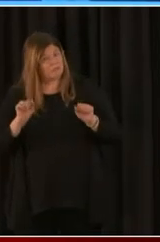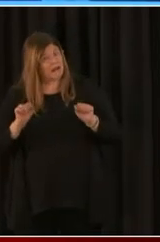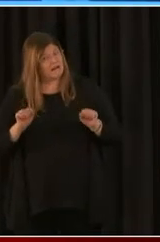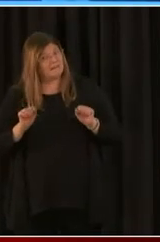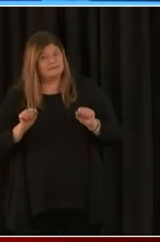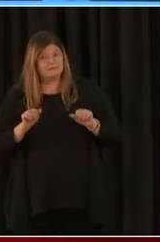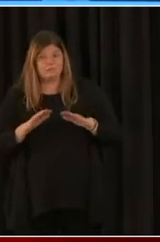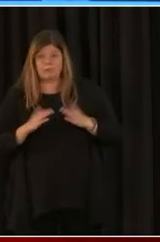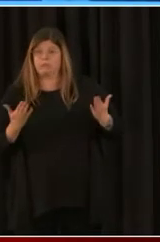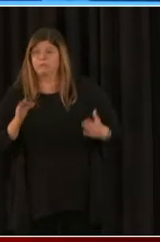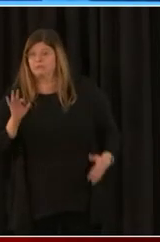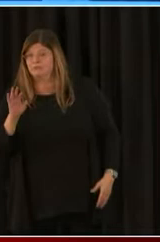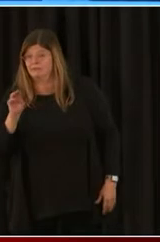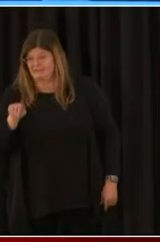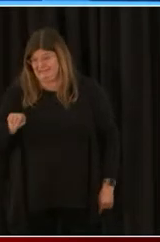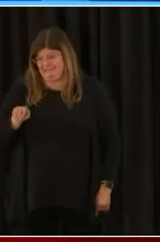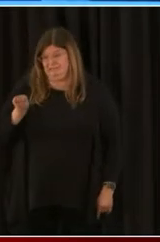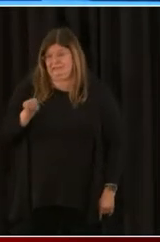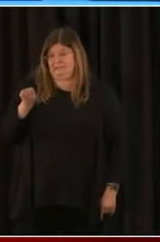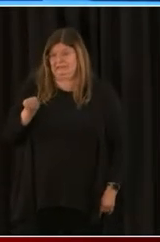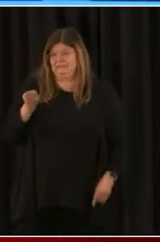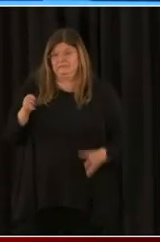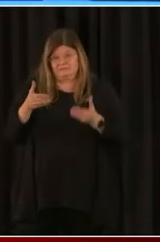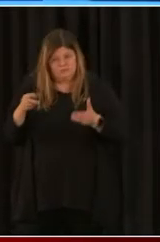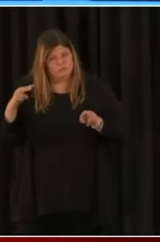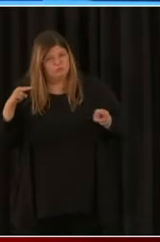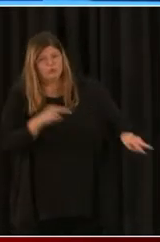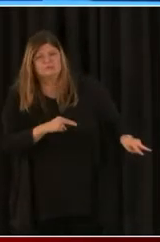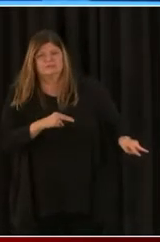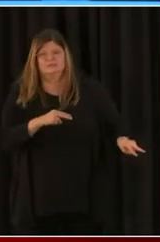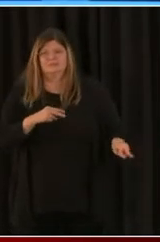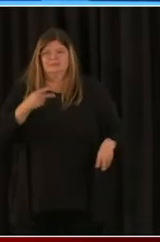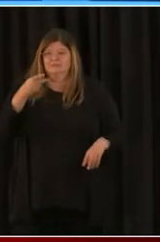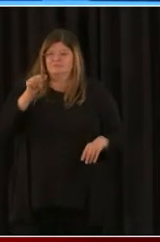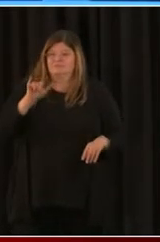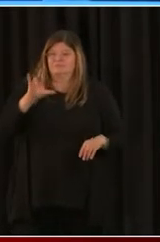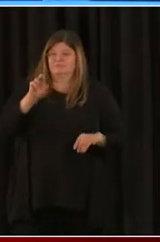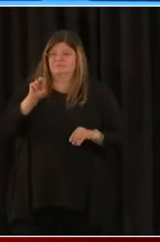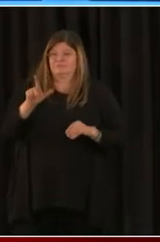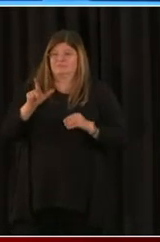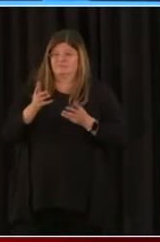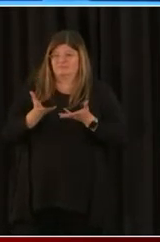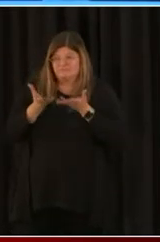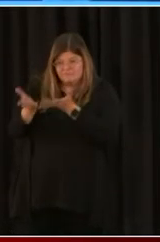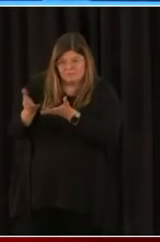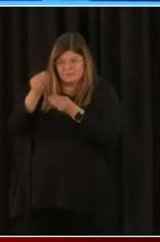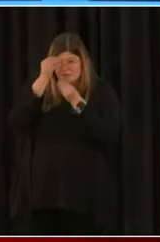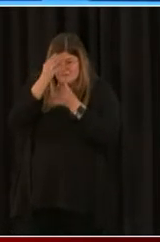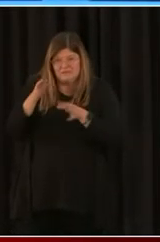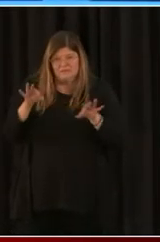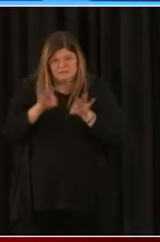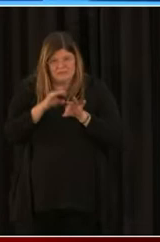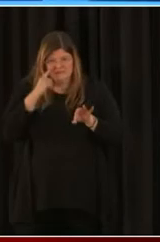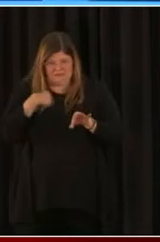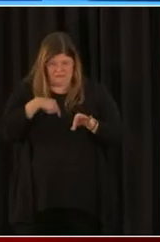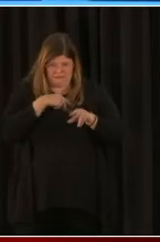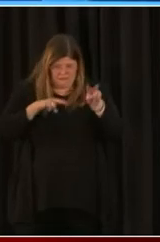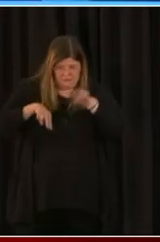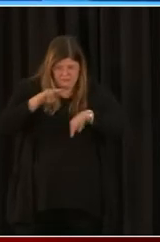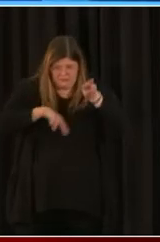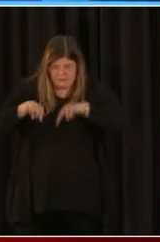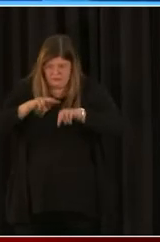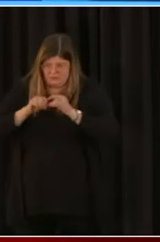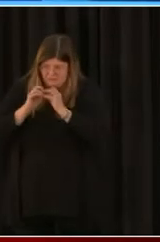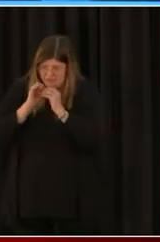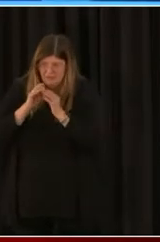So the payroll provider information is essentially important for us in calculating the amount. We have to know what you